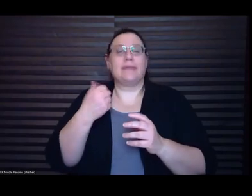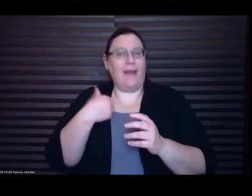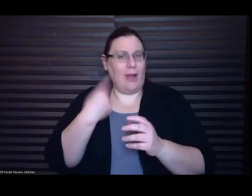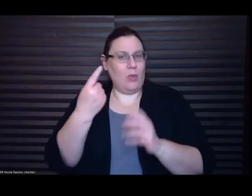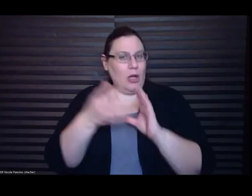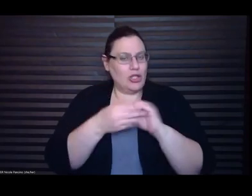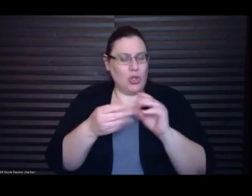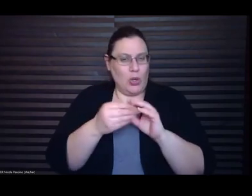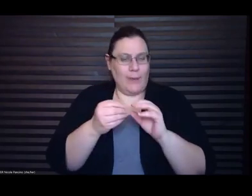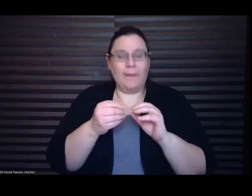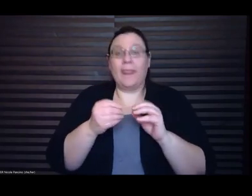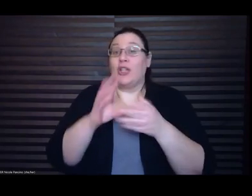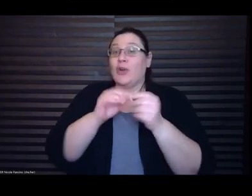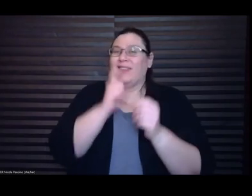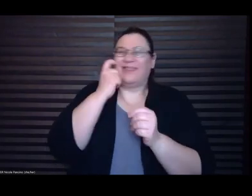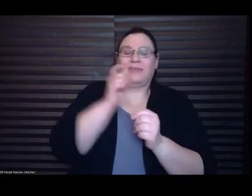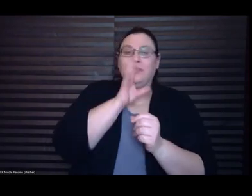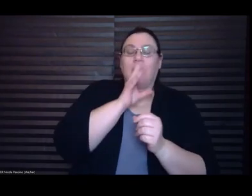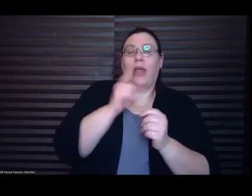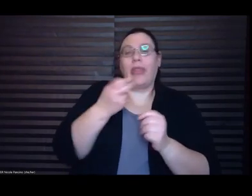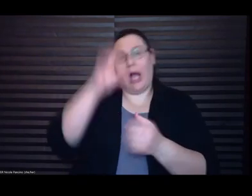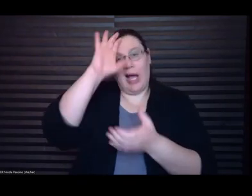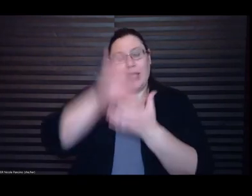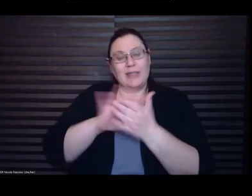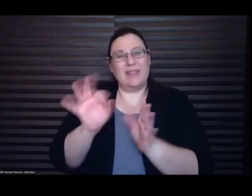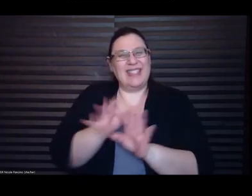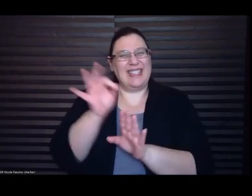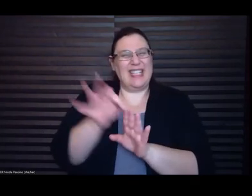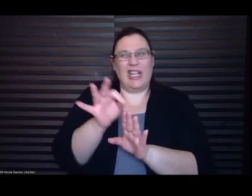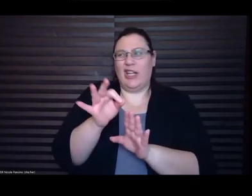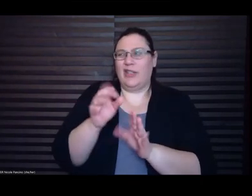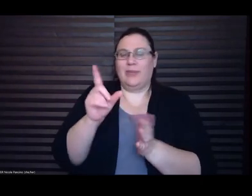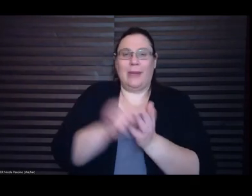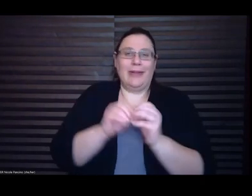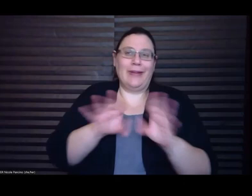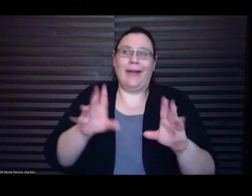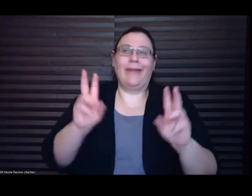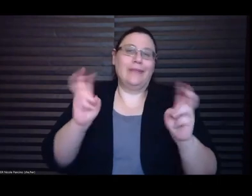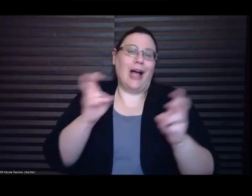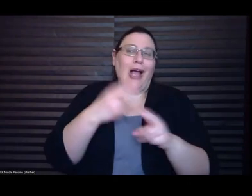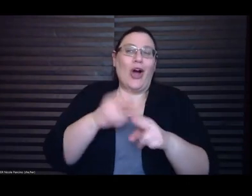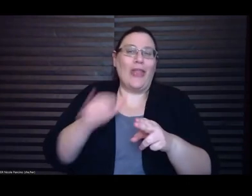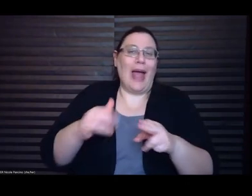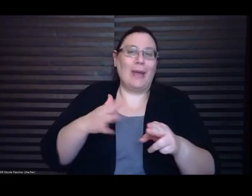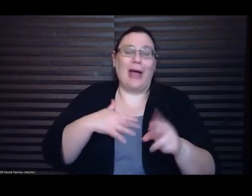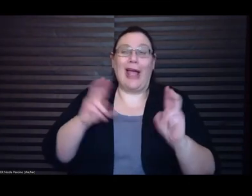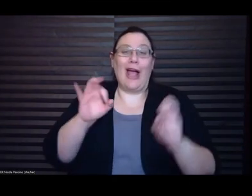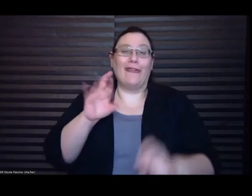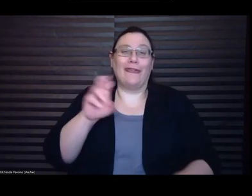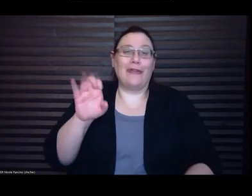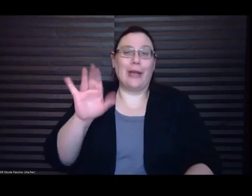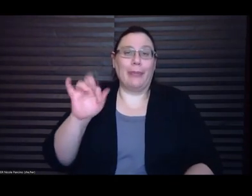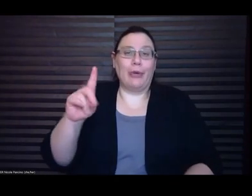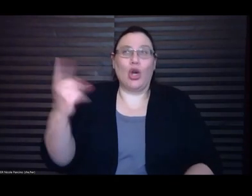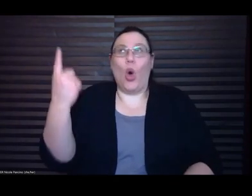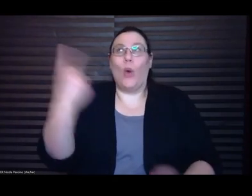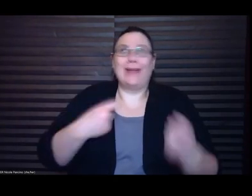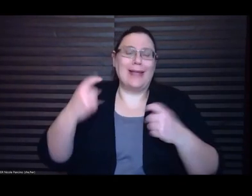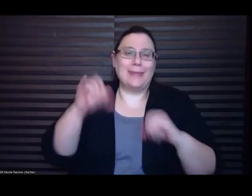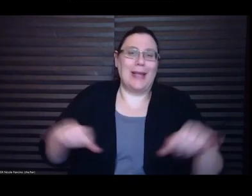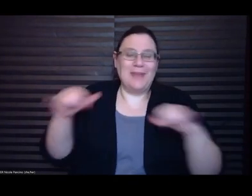call it my like it's my free bird it's like what everyone asks it's like the story of mine that everybody knows right and so